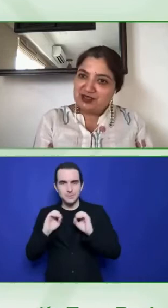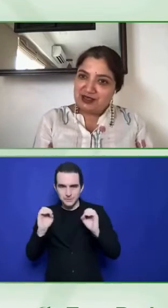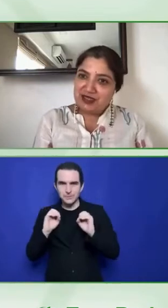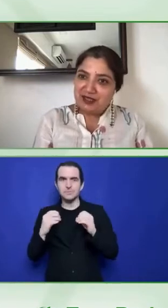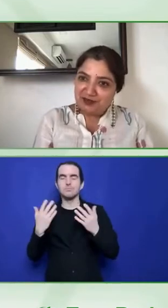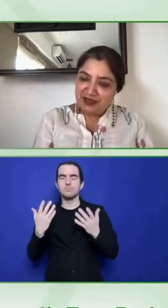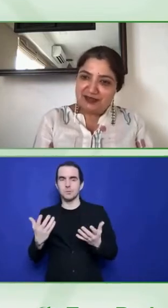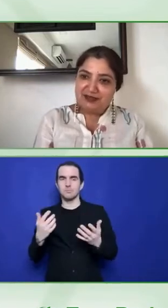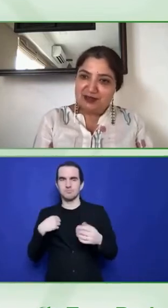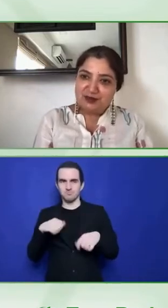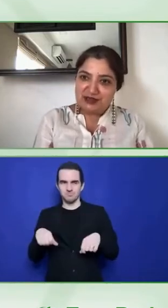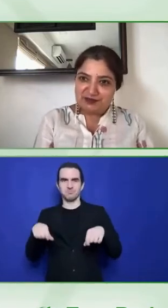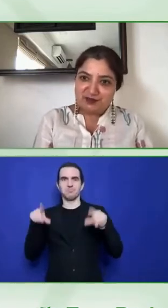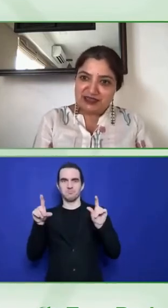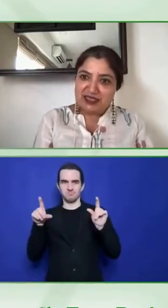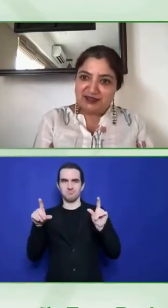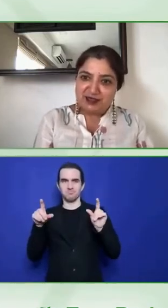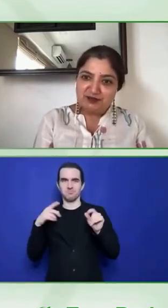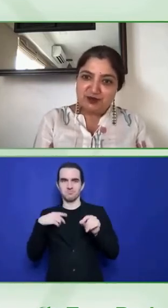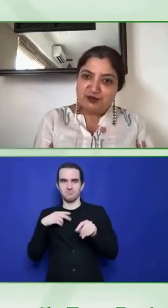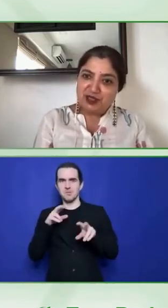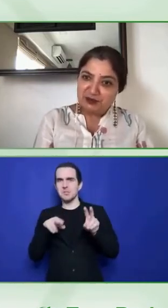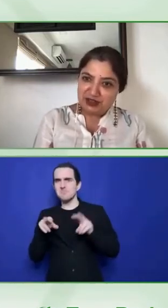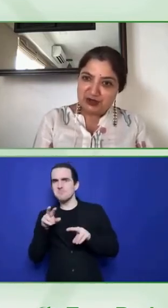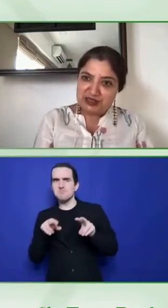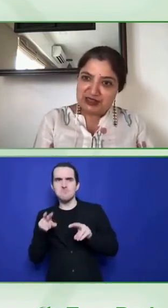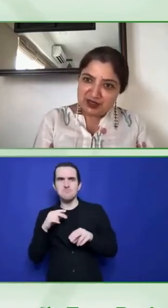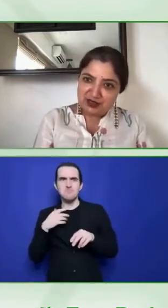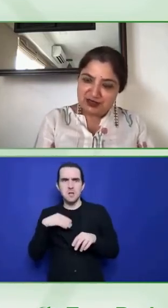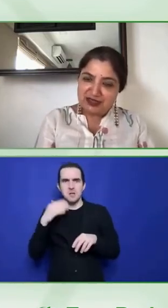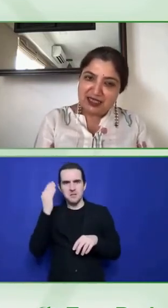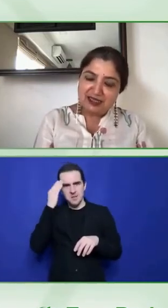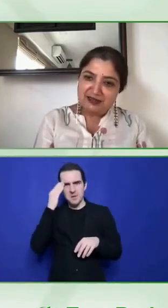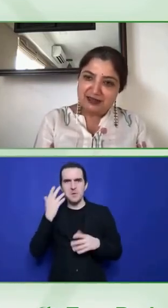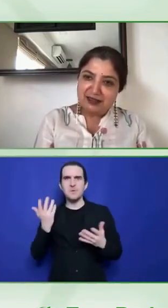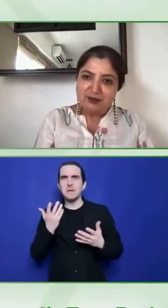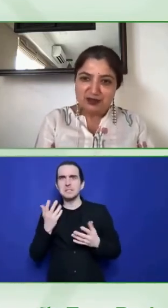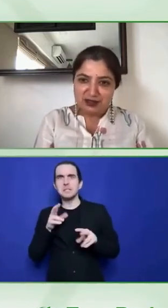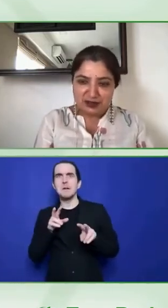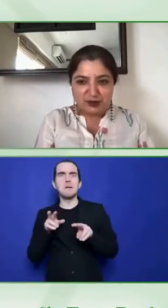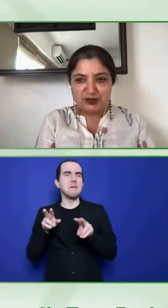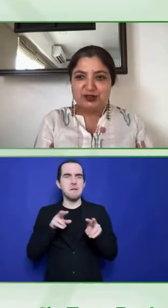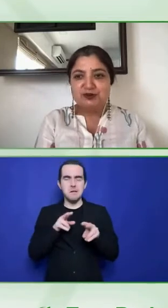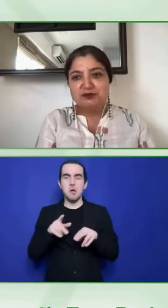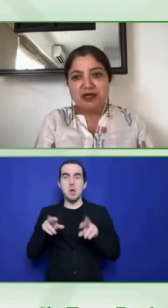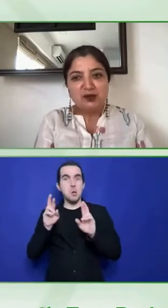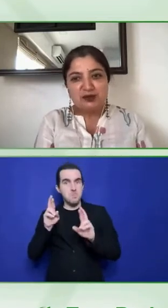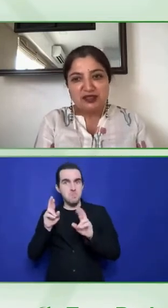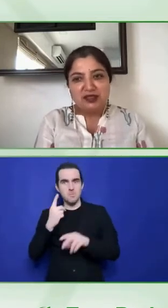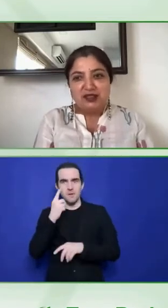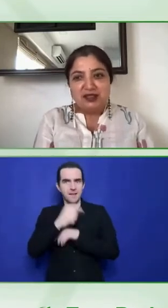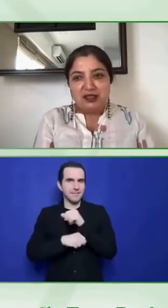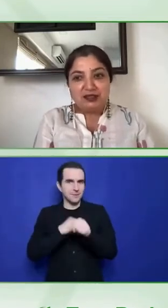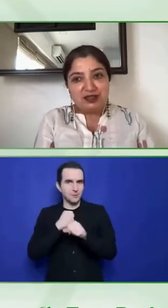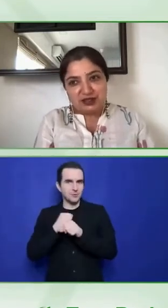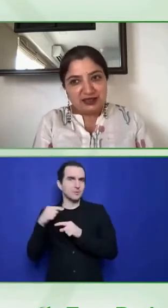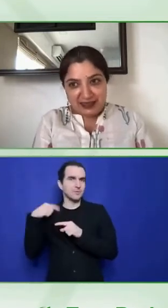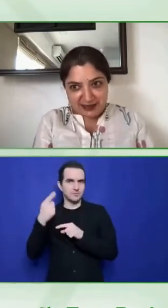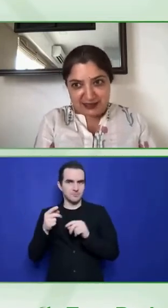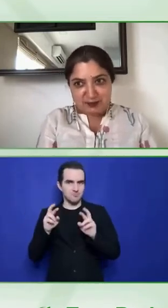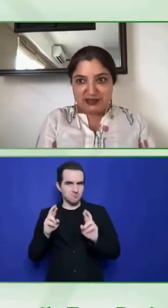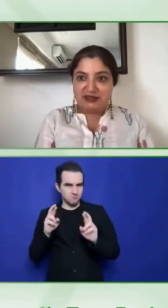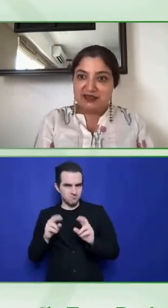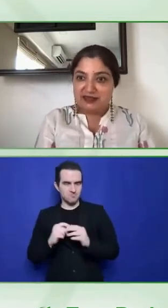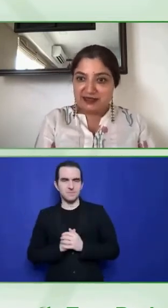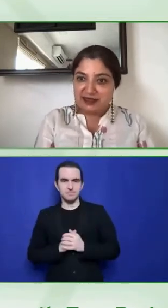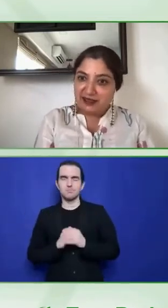So let's just dive in. know, Christopher was kind enough to invite me to the session. And I wanted to talk to you about digital